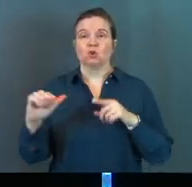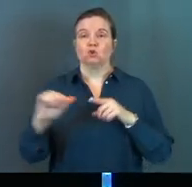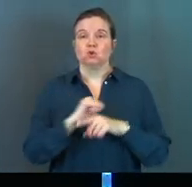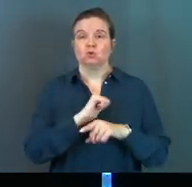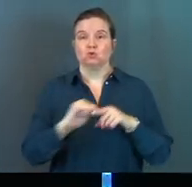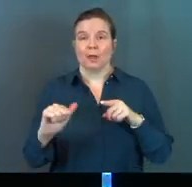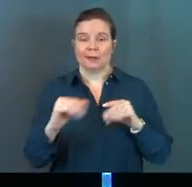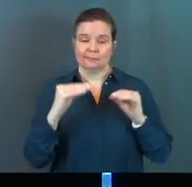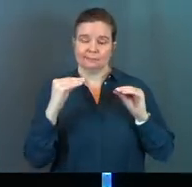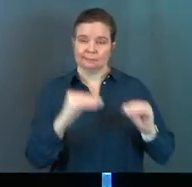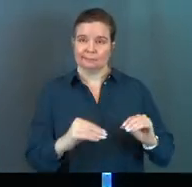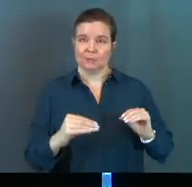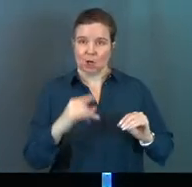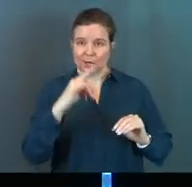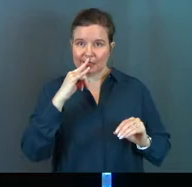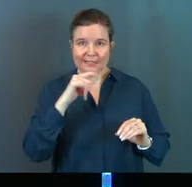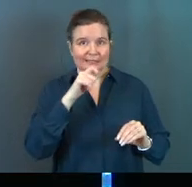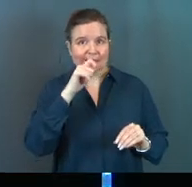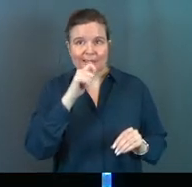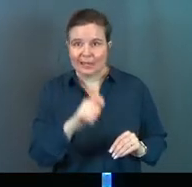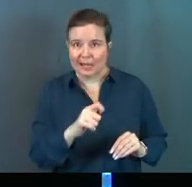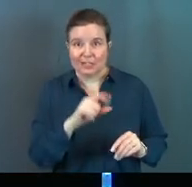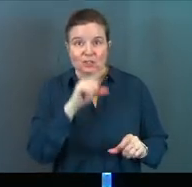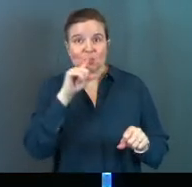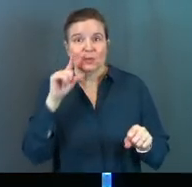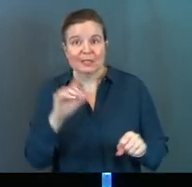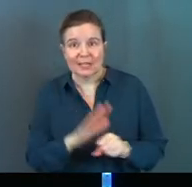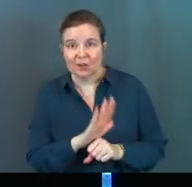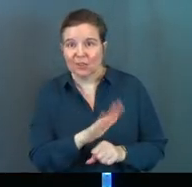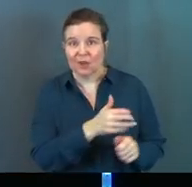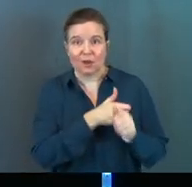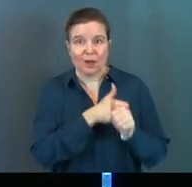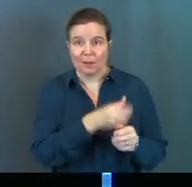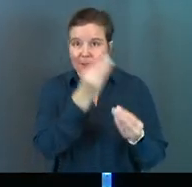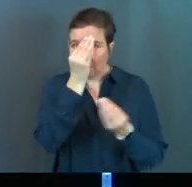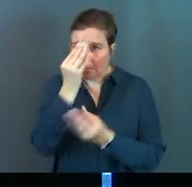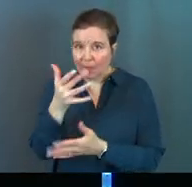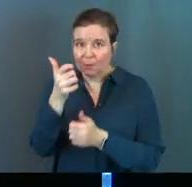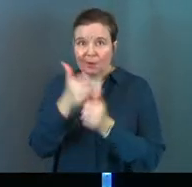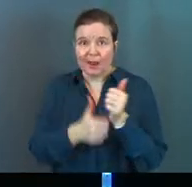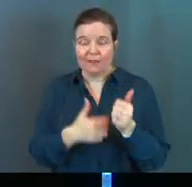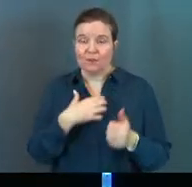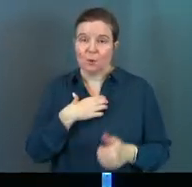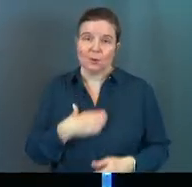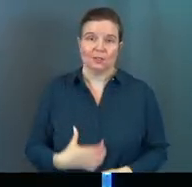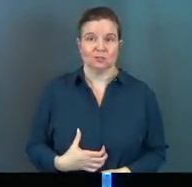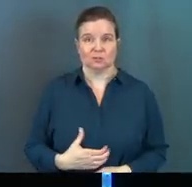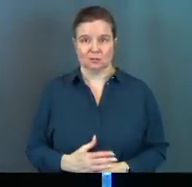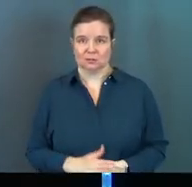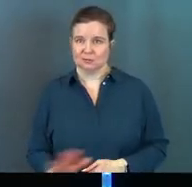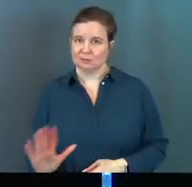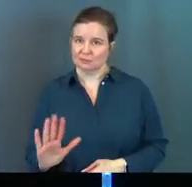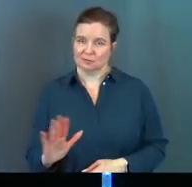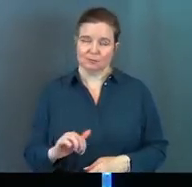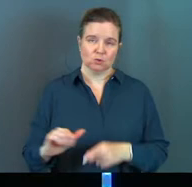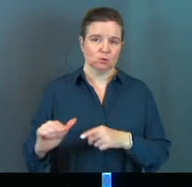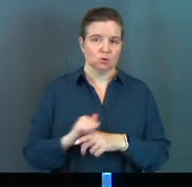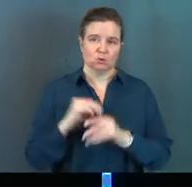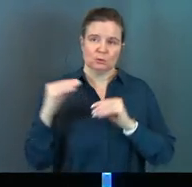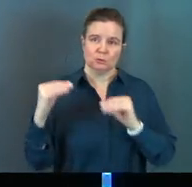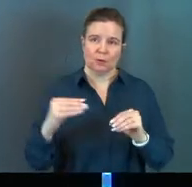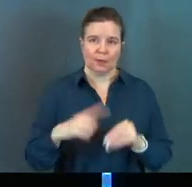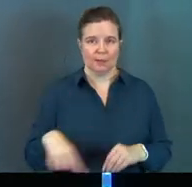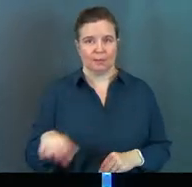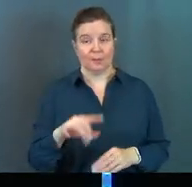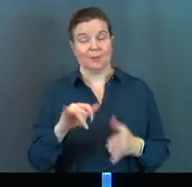train up our kids, not to guarantee their compliance with our every wish, to train them up.